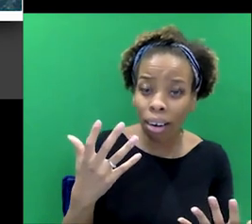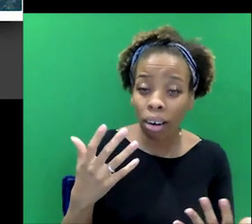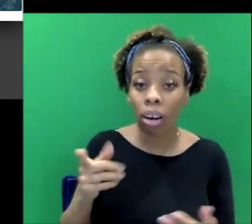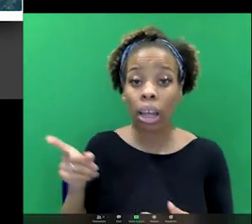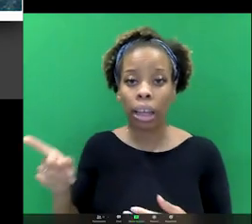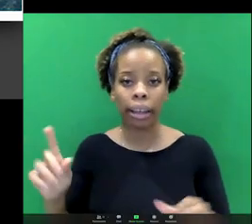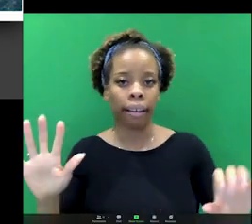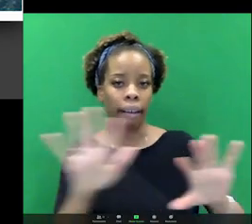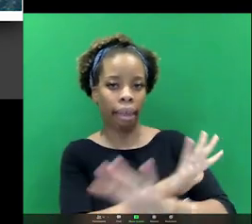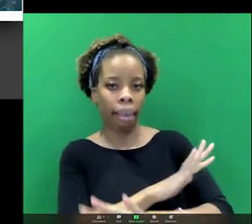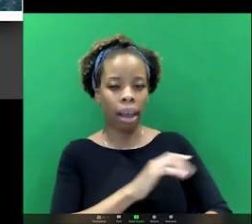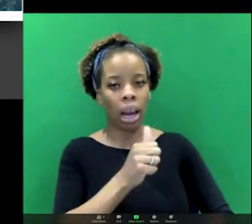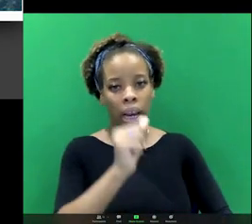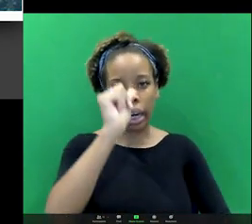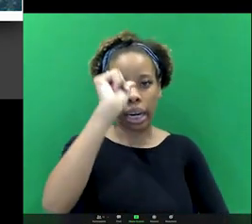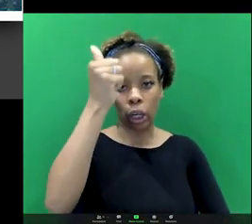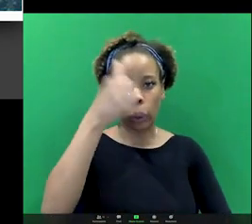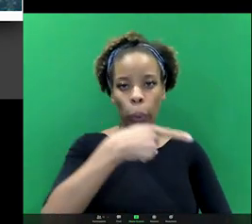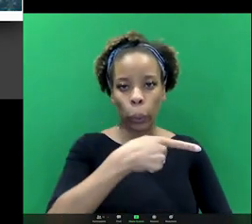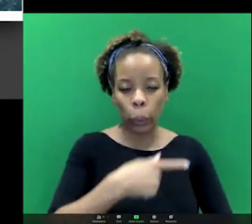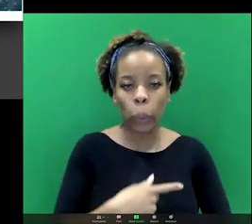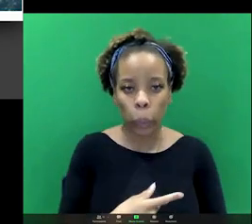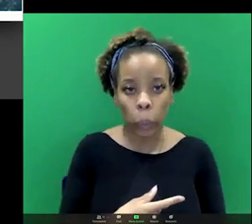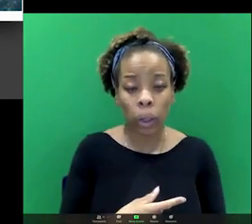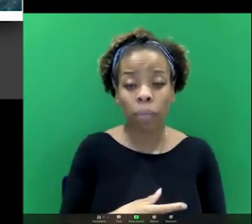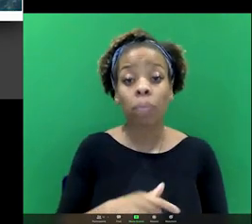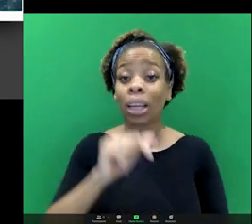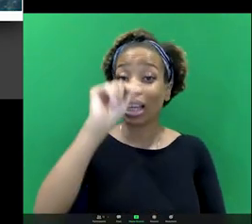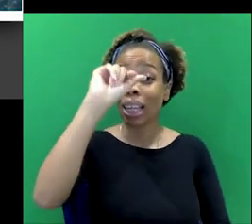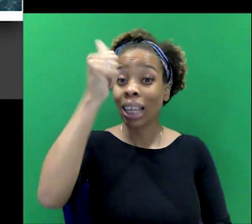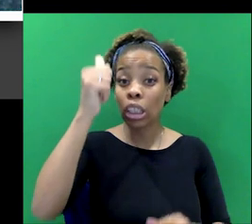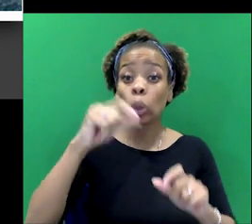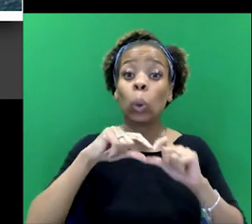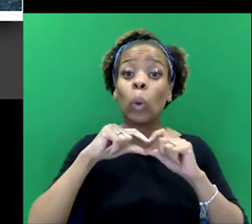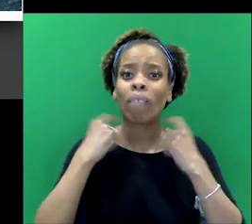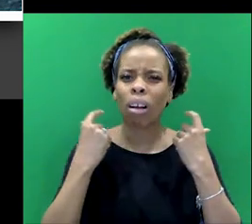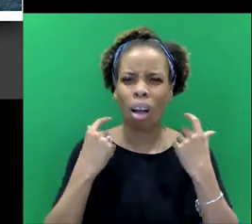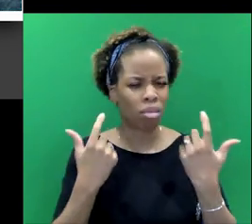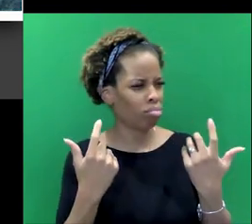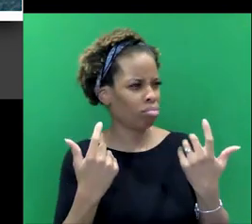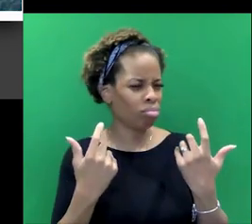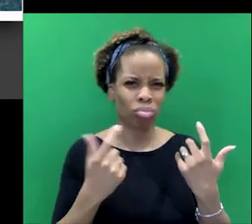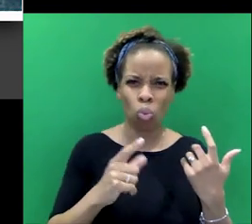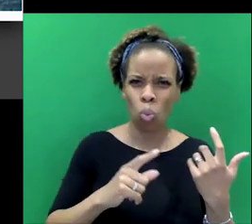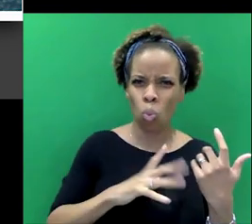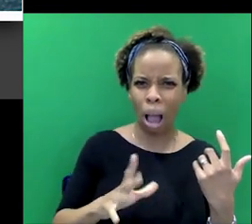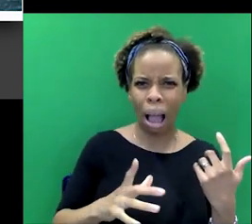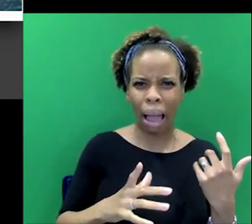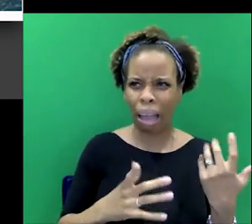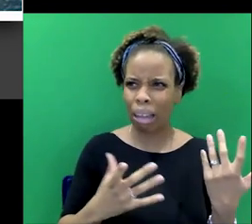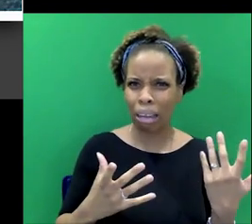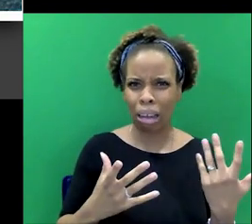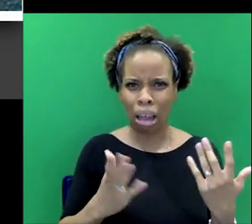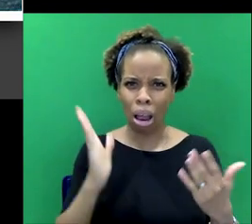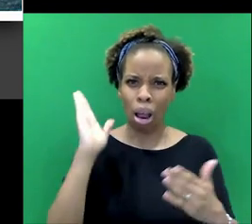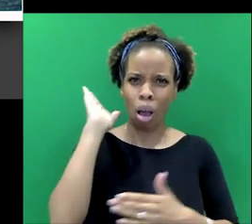this generic word for all Indians, Hindu. So he says, the Hindu vicar, he says, why is this Hindu vicar, you know,